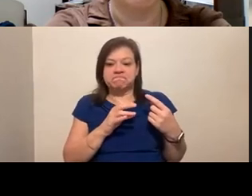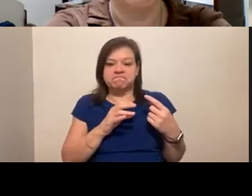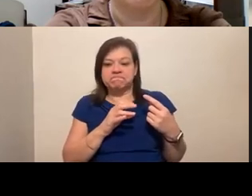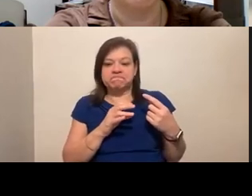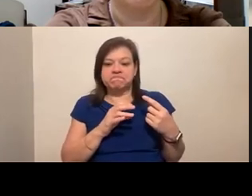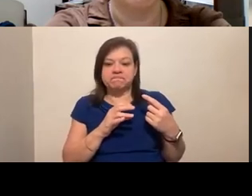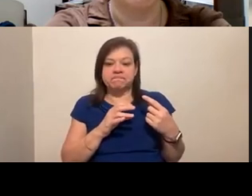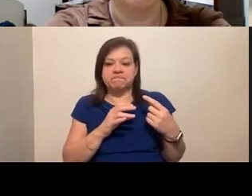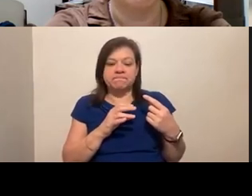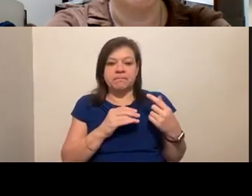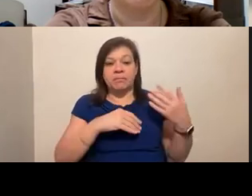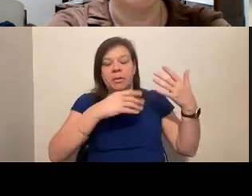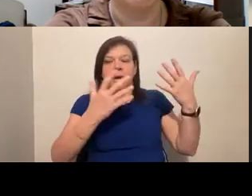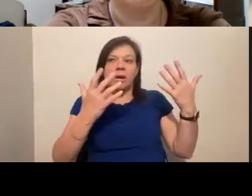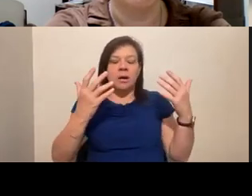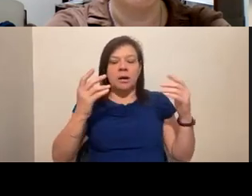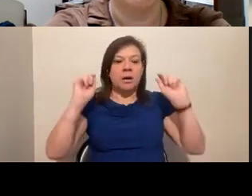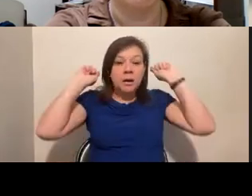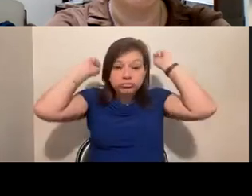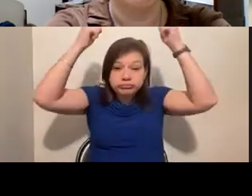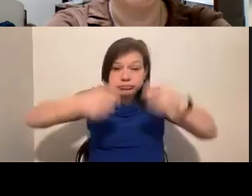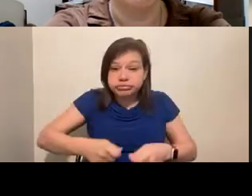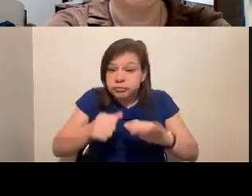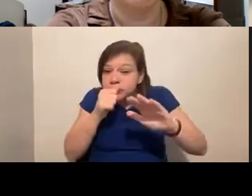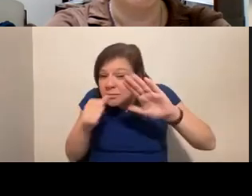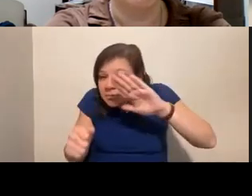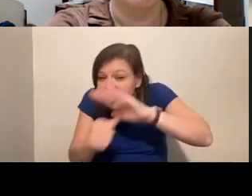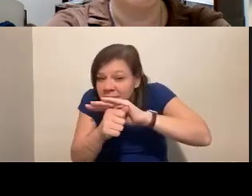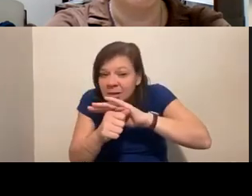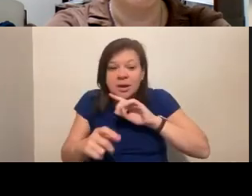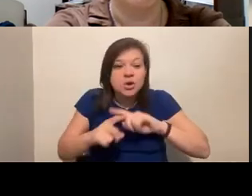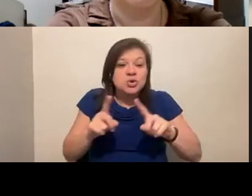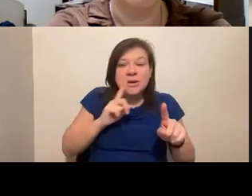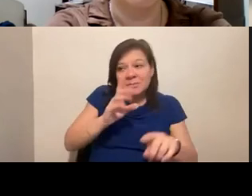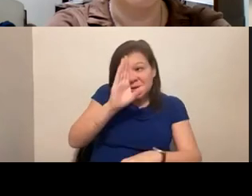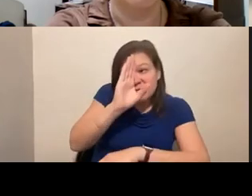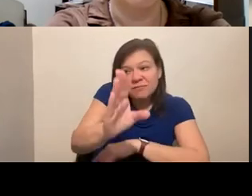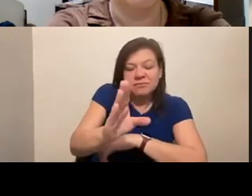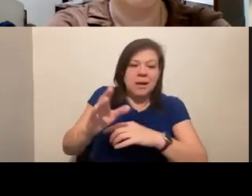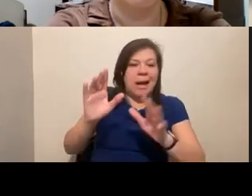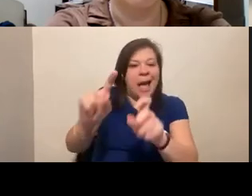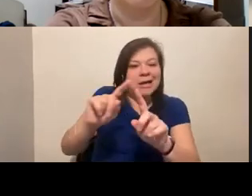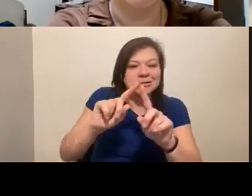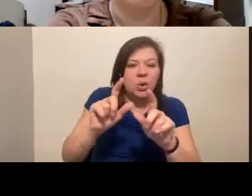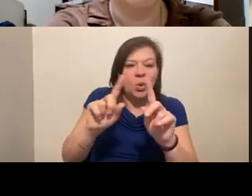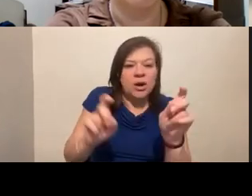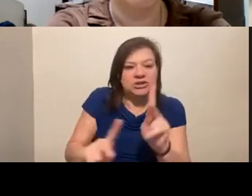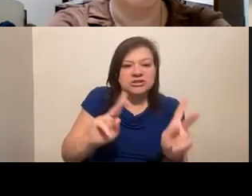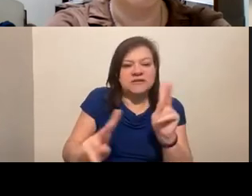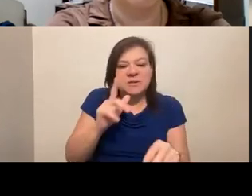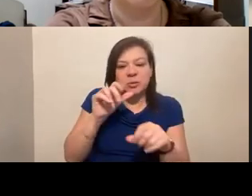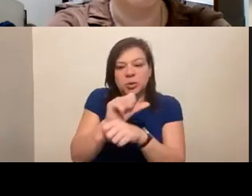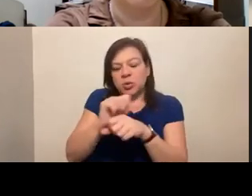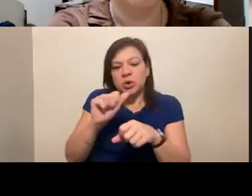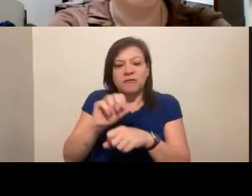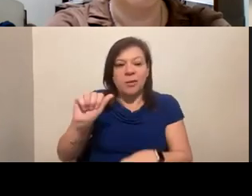a cloak of anonymity. And you can be very frank and ask questions of people who work for the access board or the, or the regional office of